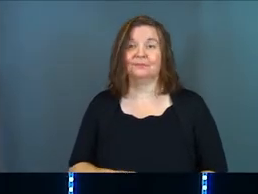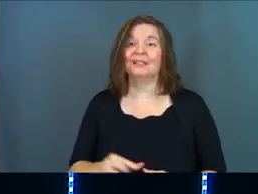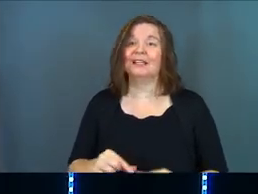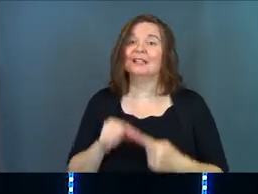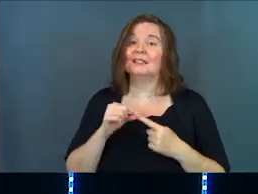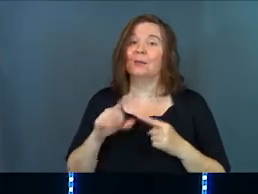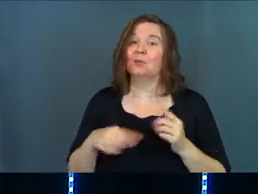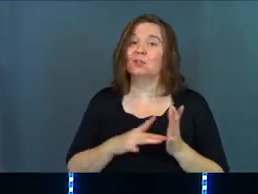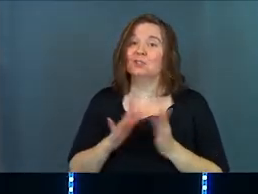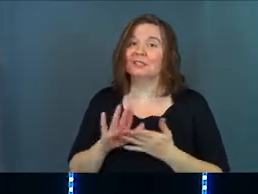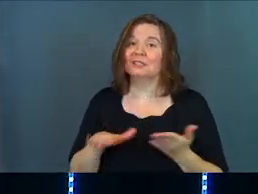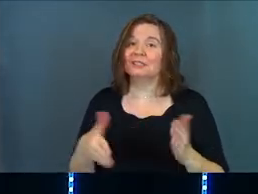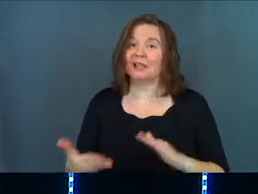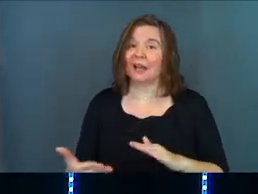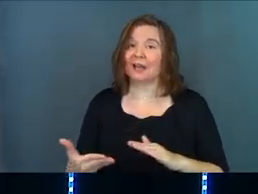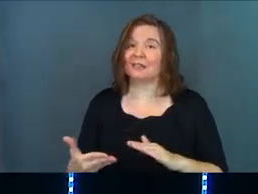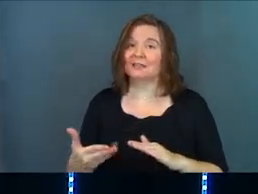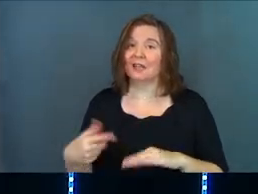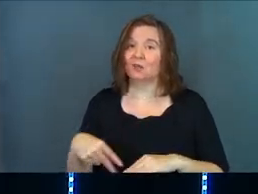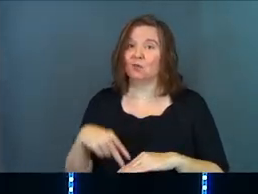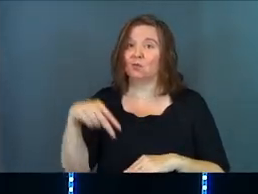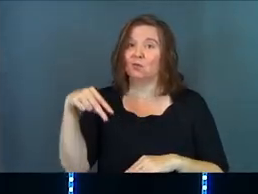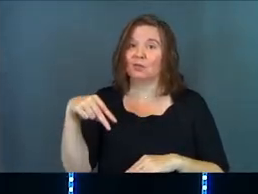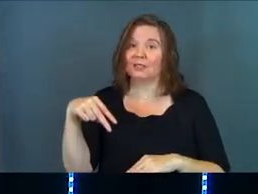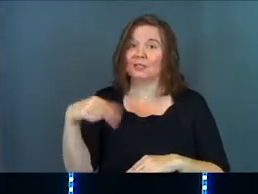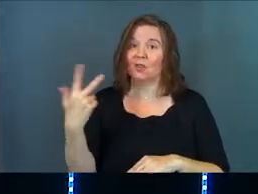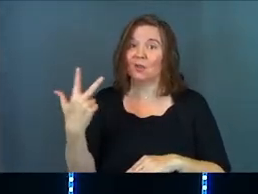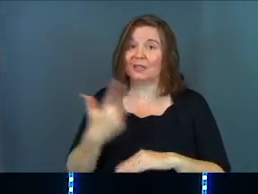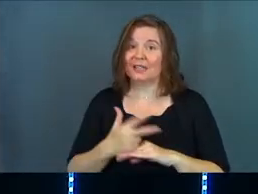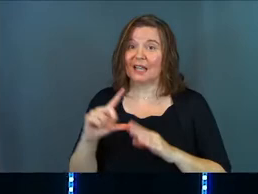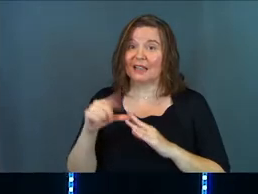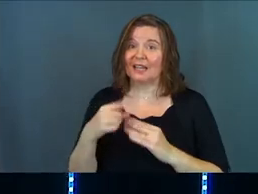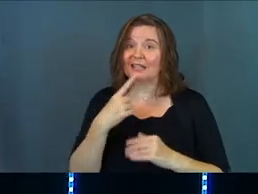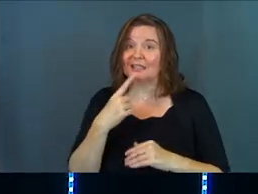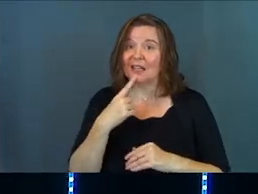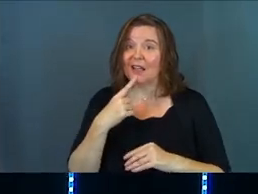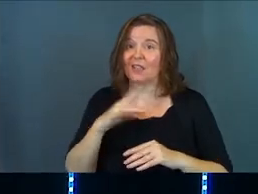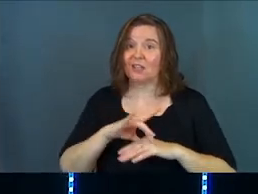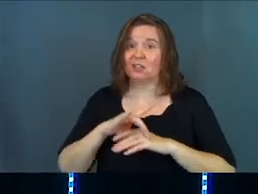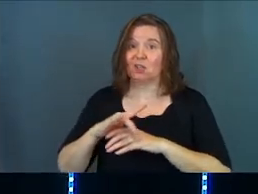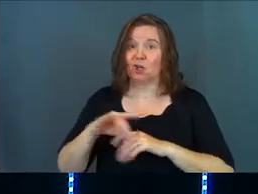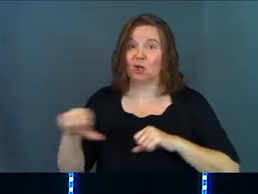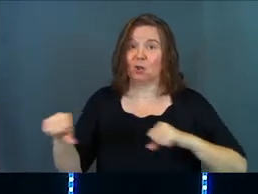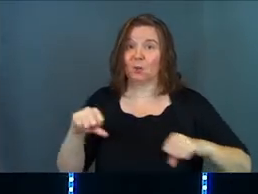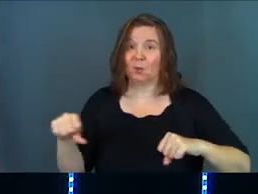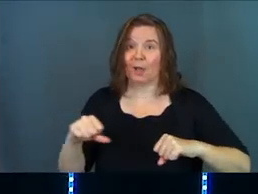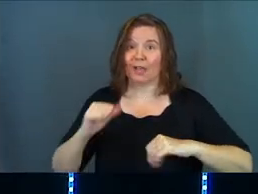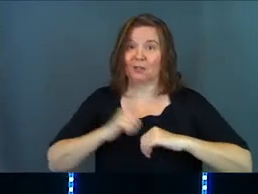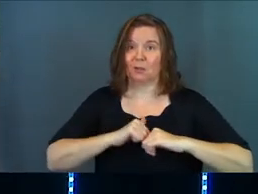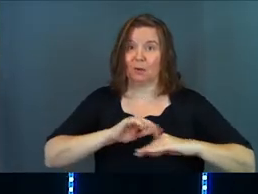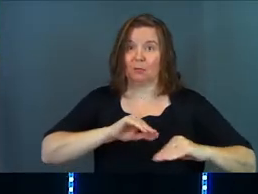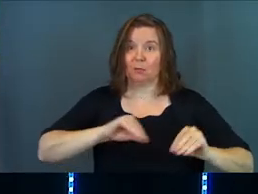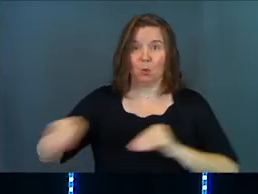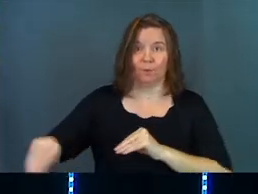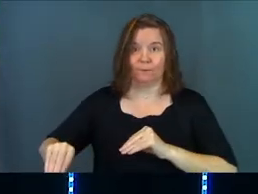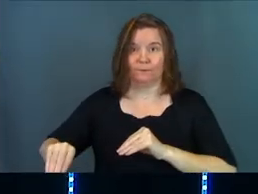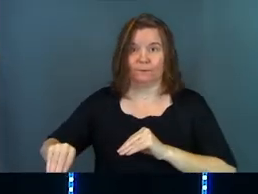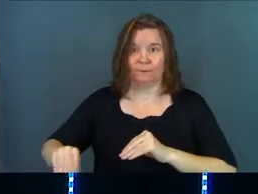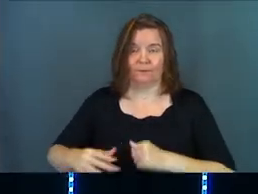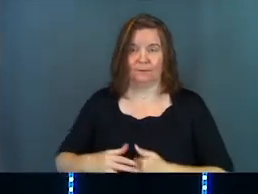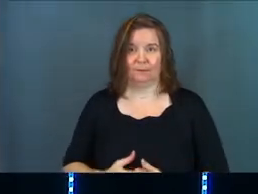Except that when Jesus dies and is risen from the dead three days later, says there's an earthquake and the stone is moved.